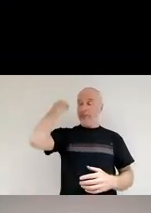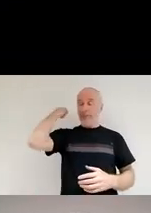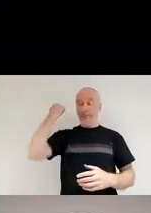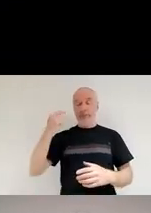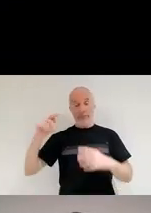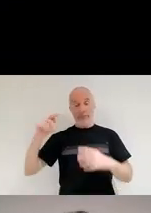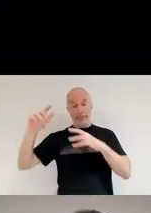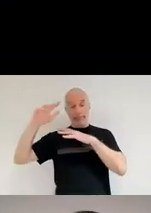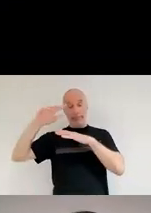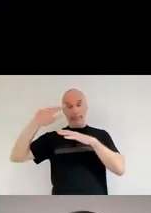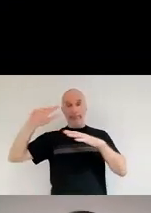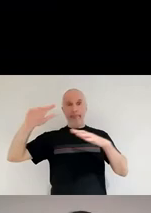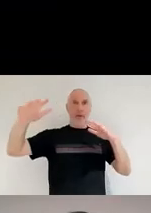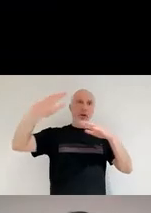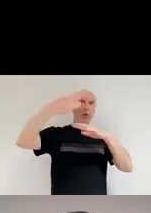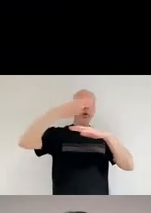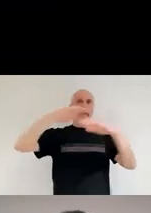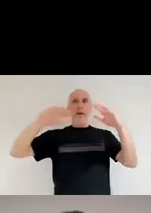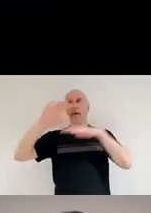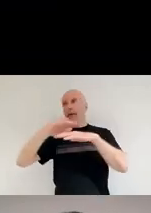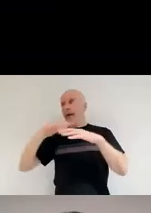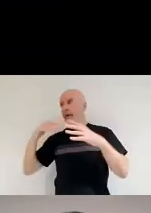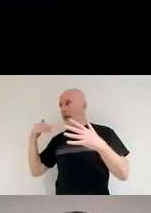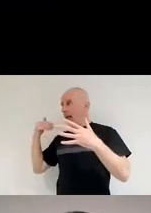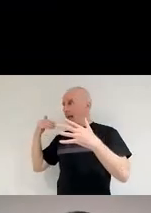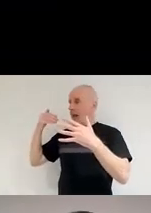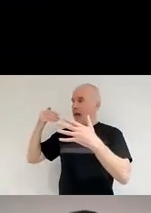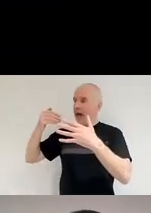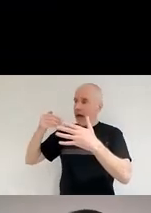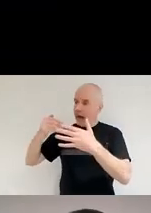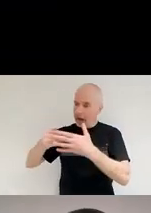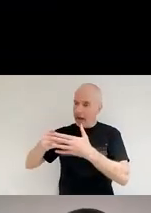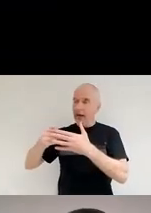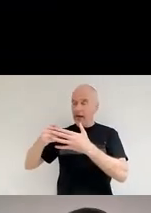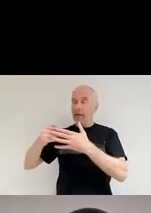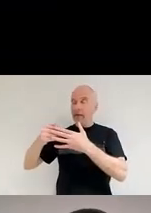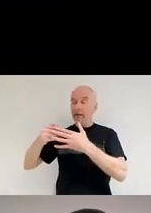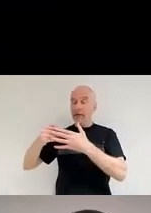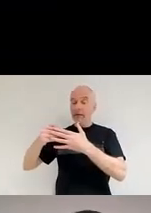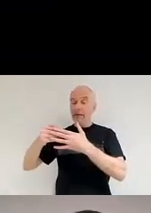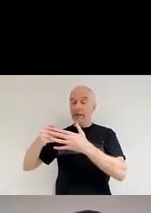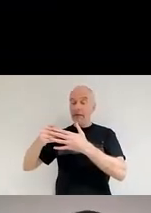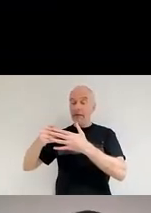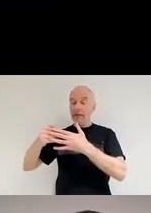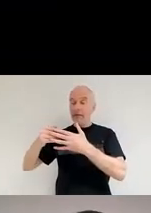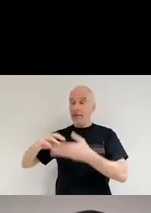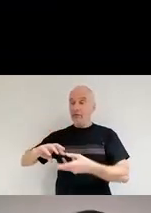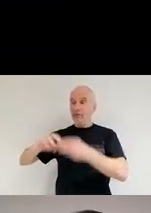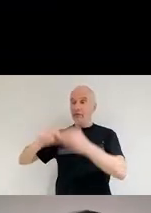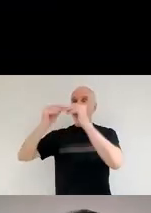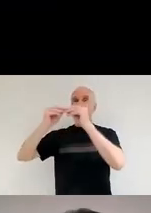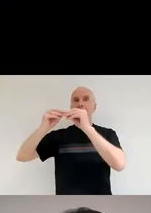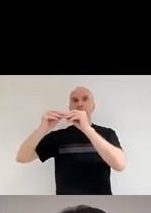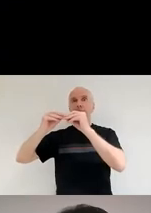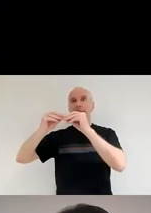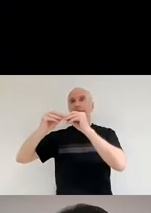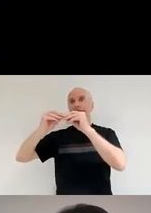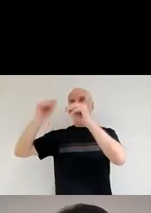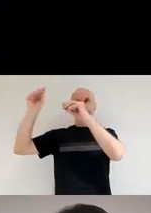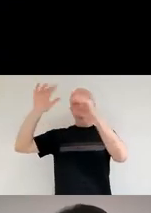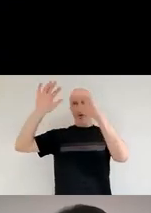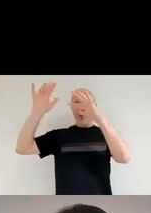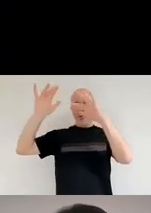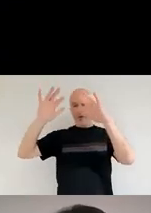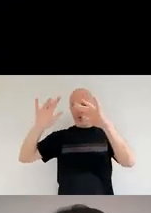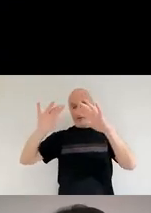massive stars live very shortly. So they would be able to, to create things in the right time scale. And